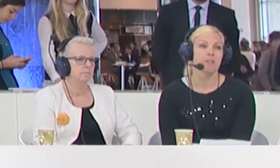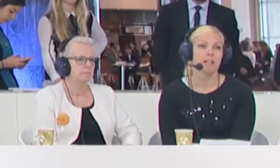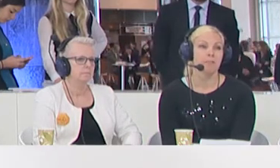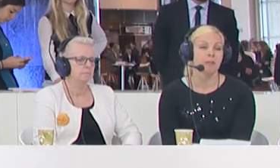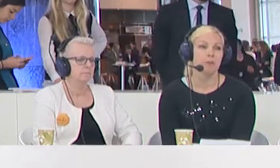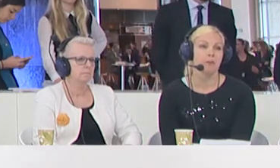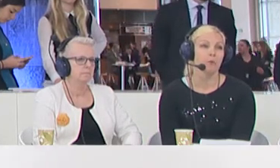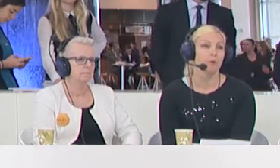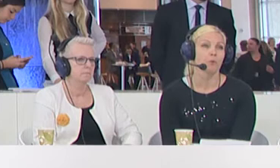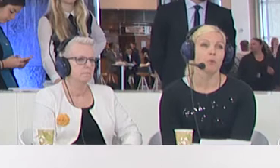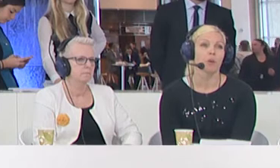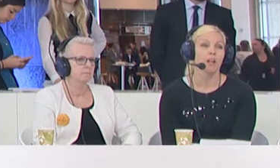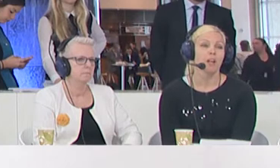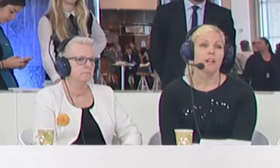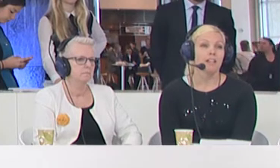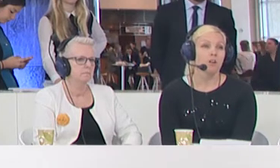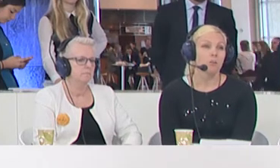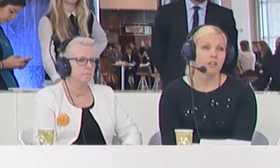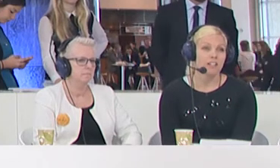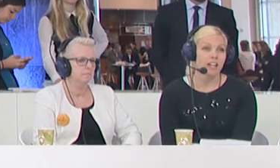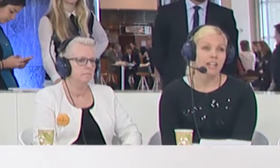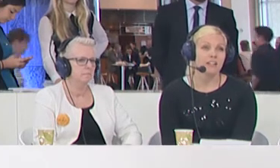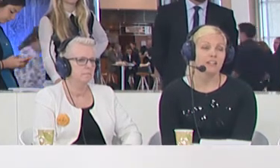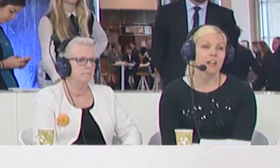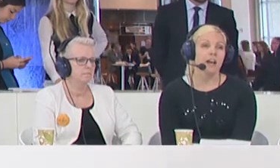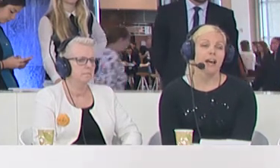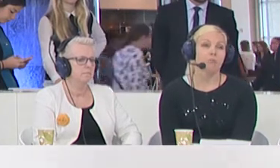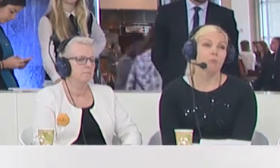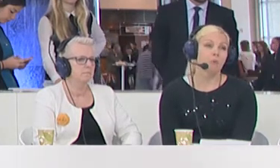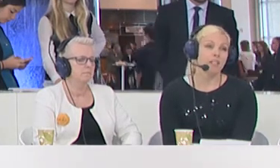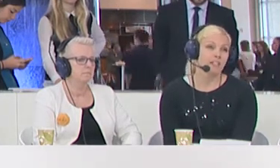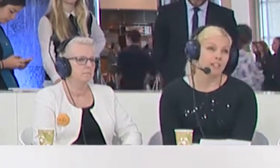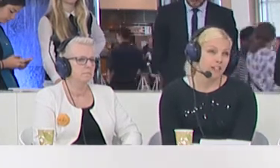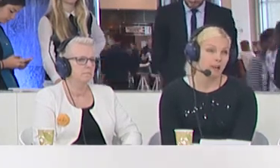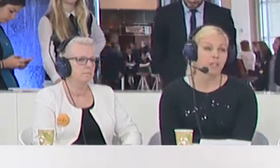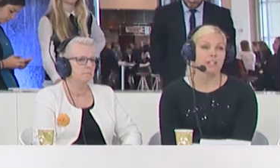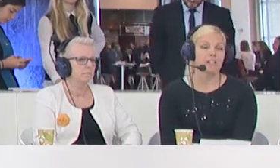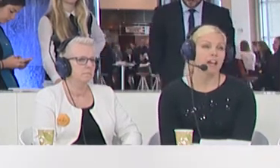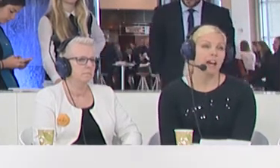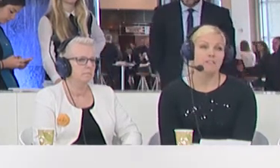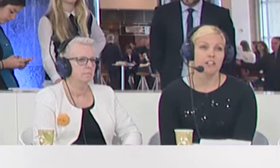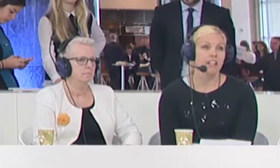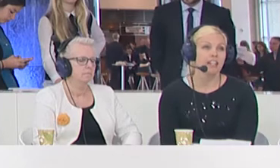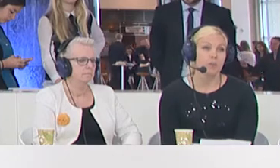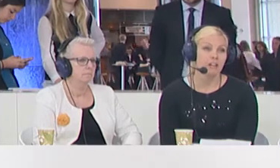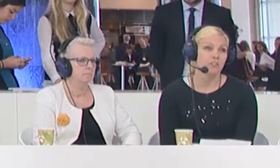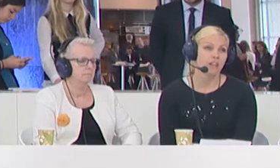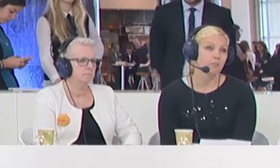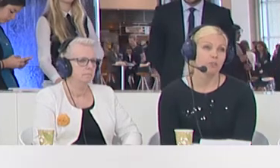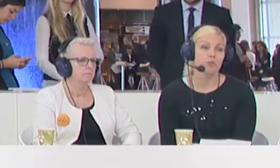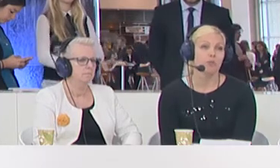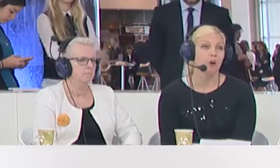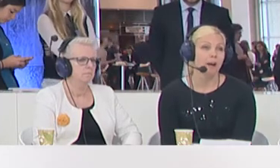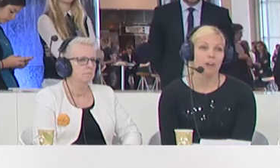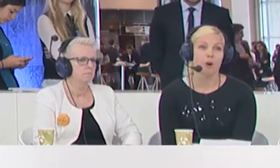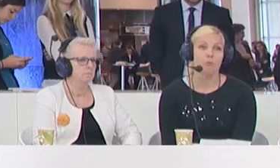there are many people who they don't want to stay. And what we need to think about is if there's any way for them